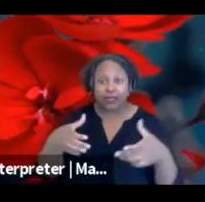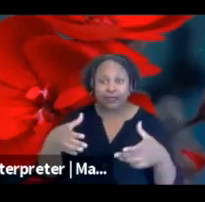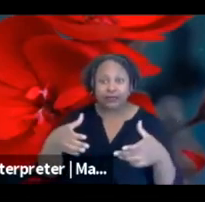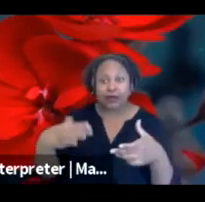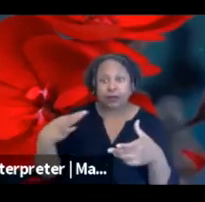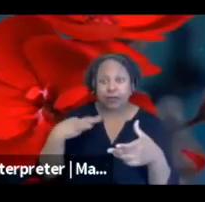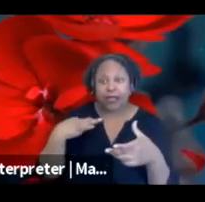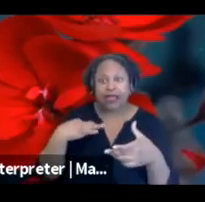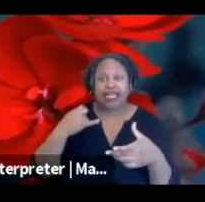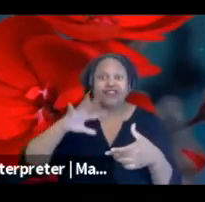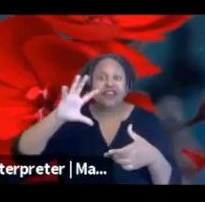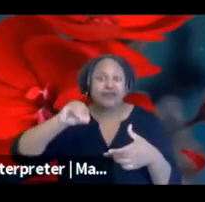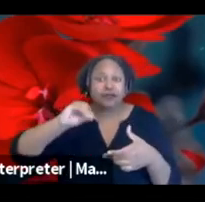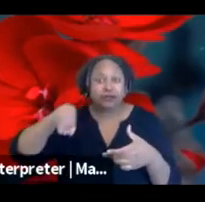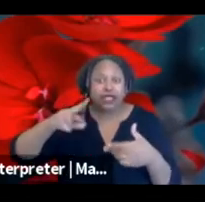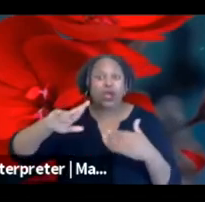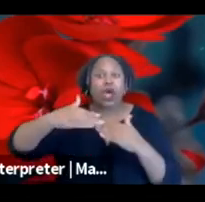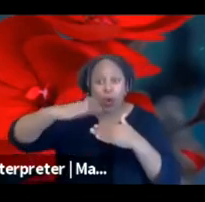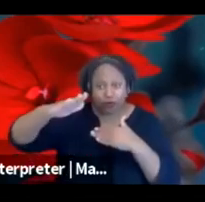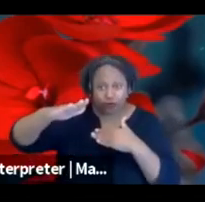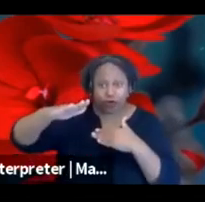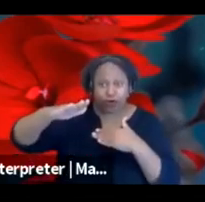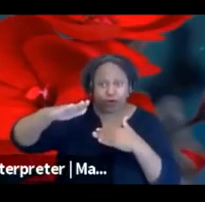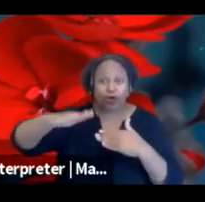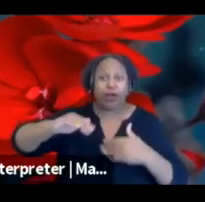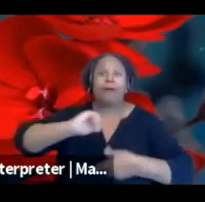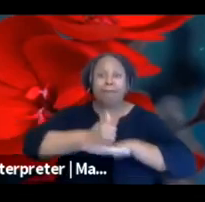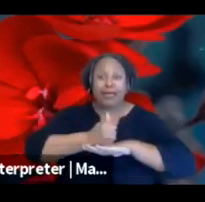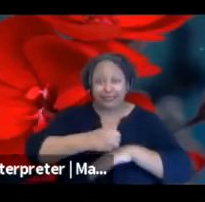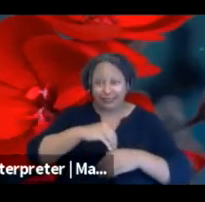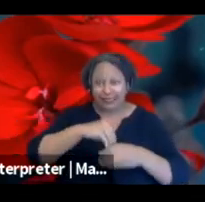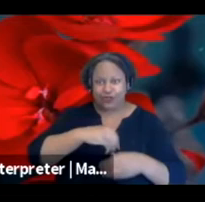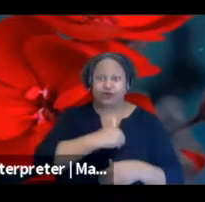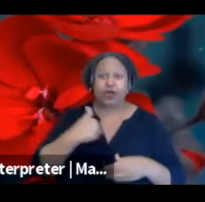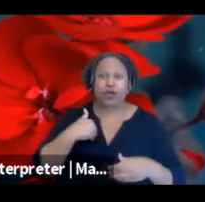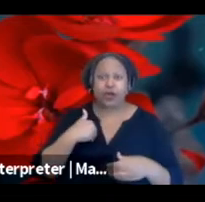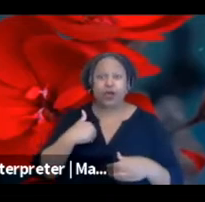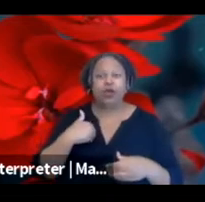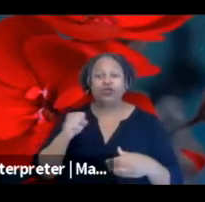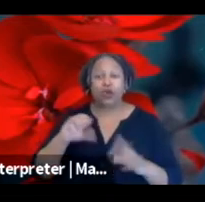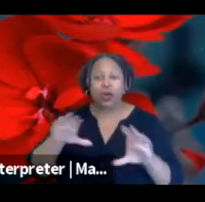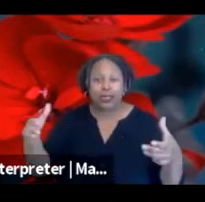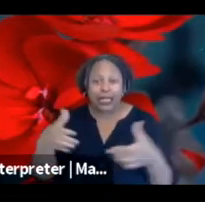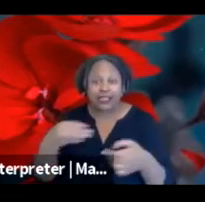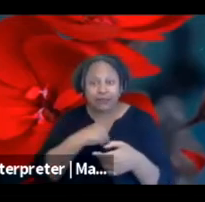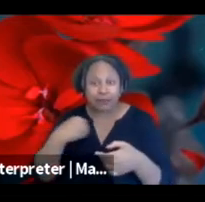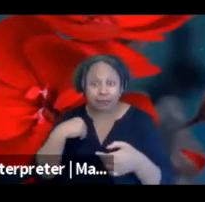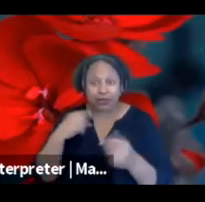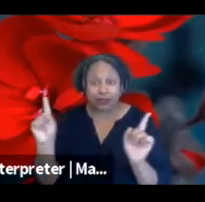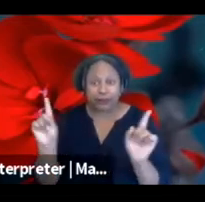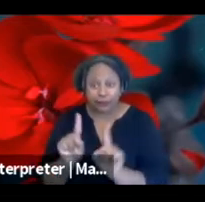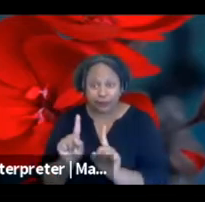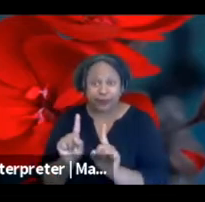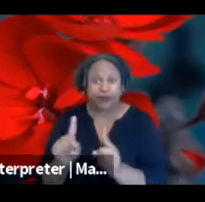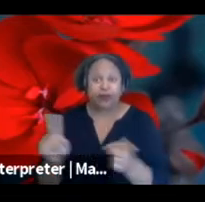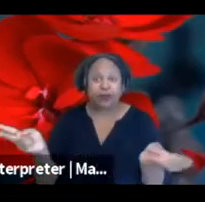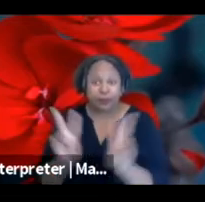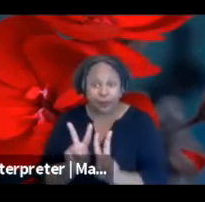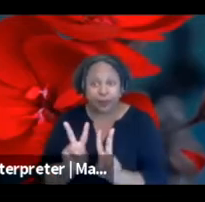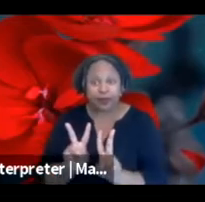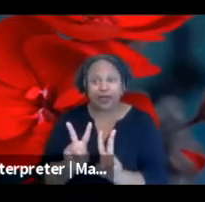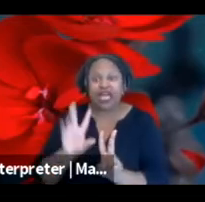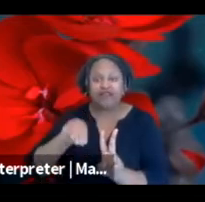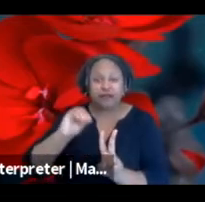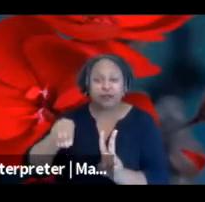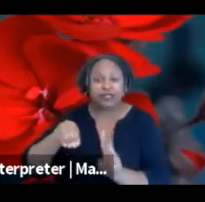50% or more of the collective members are Toronto residents, you're, you're